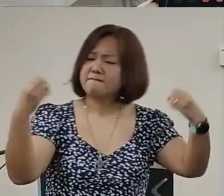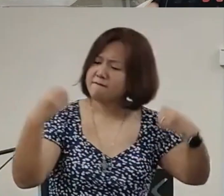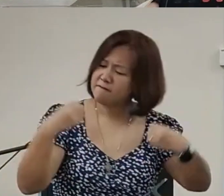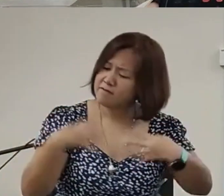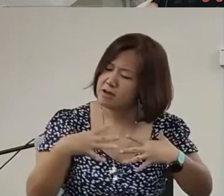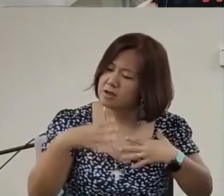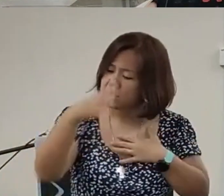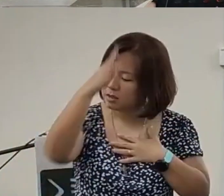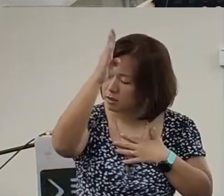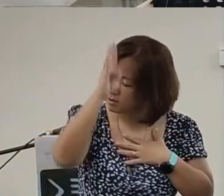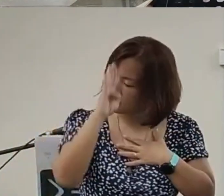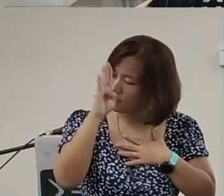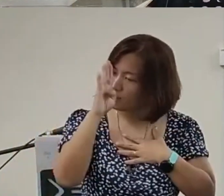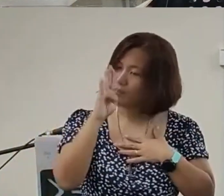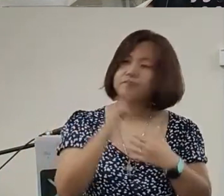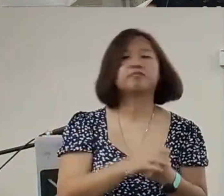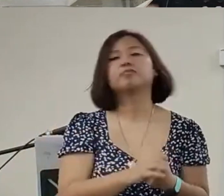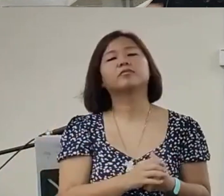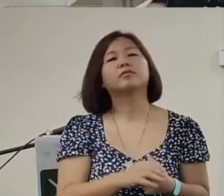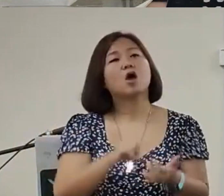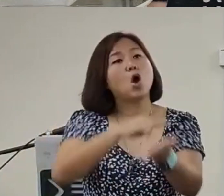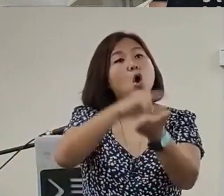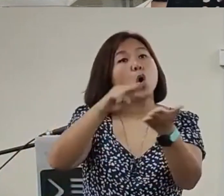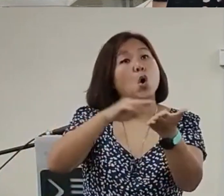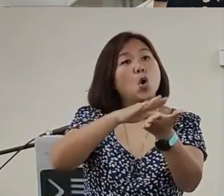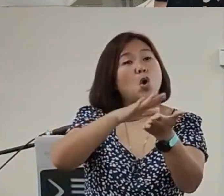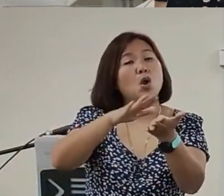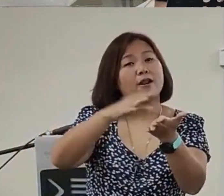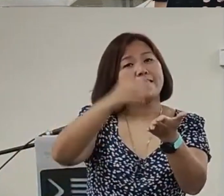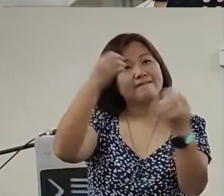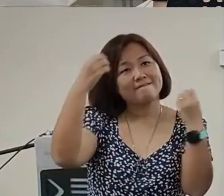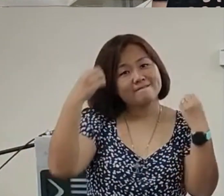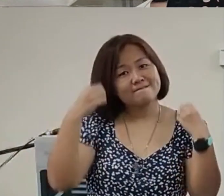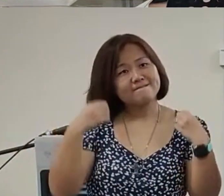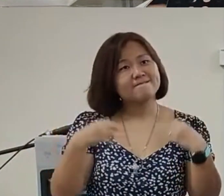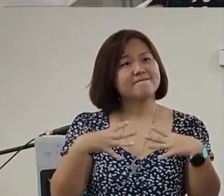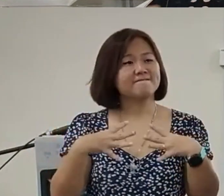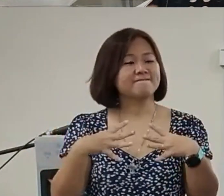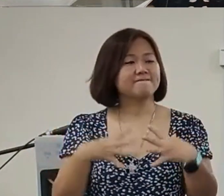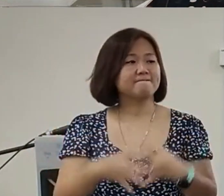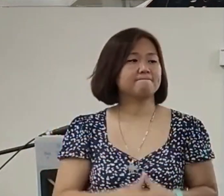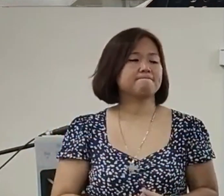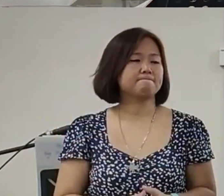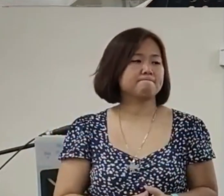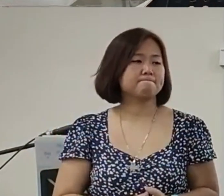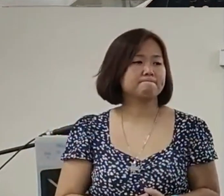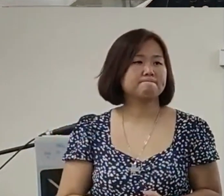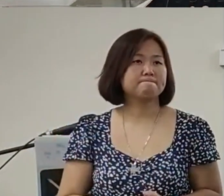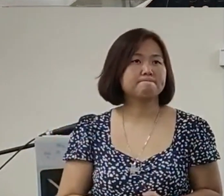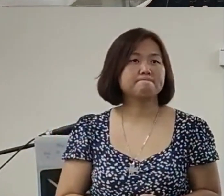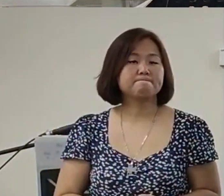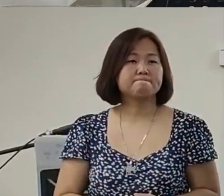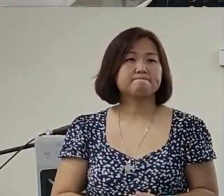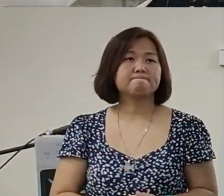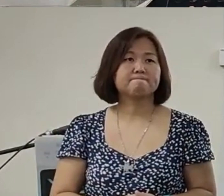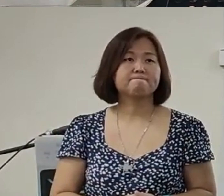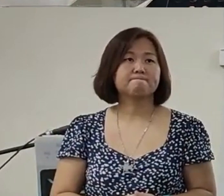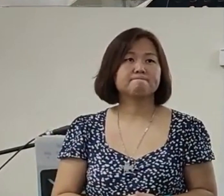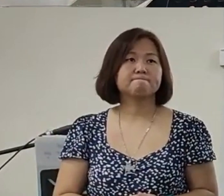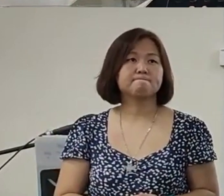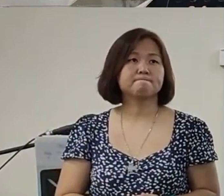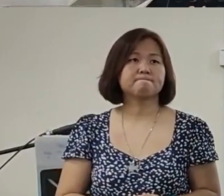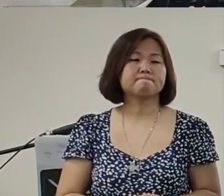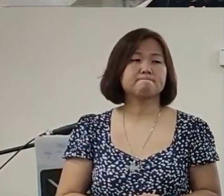God and this is a holy fear and so not just this sermon for this week